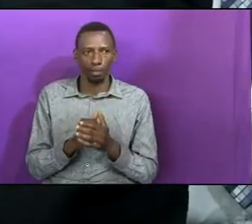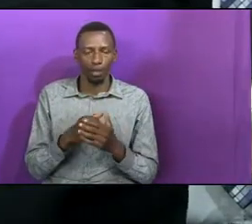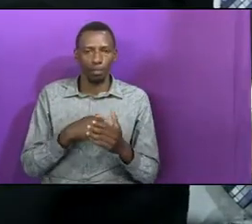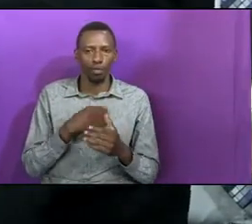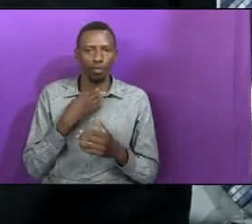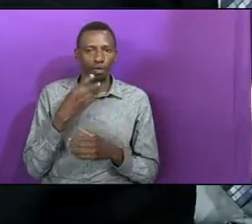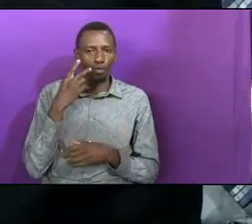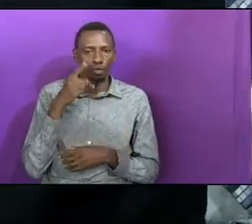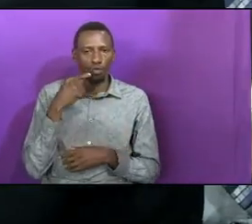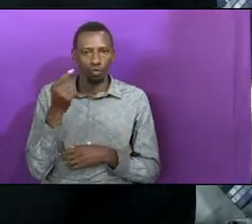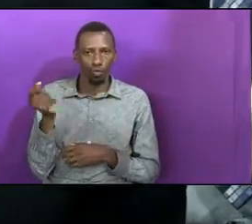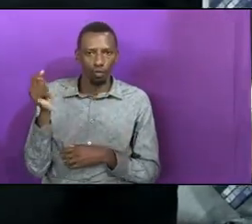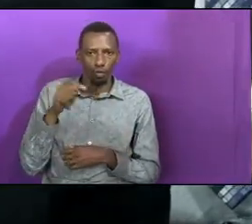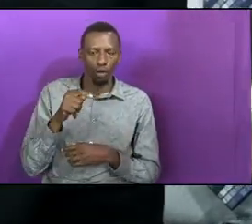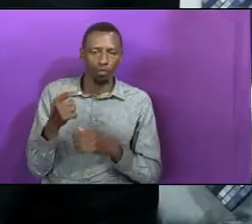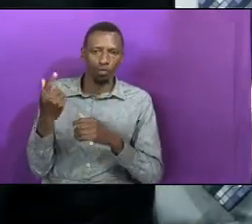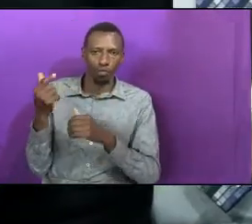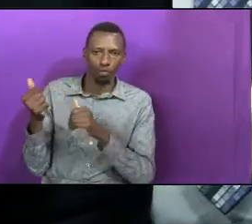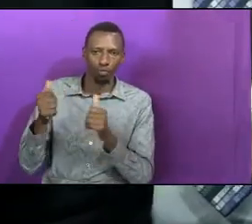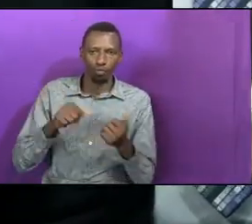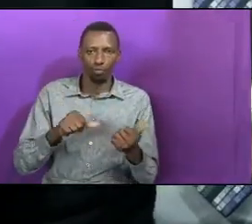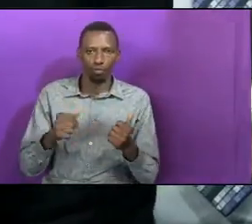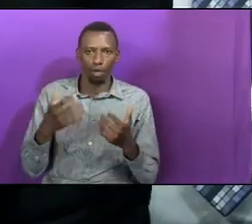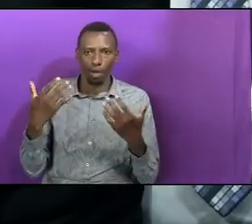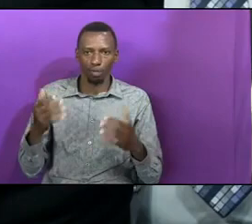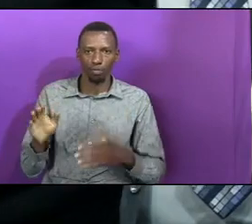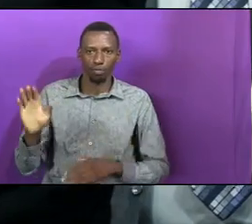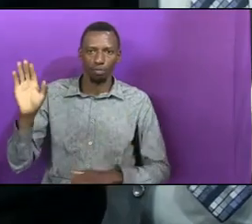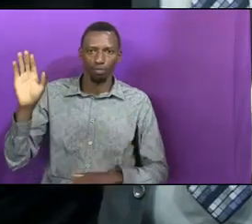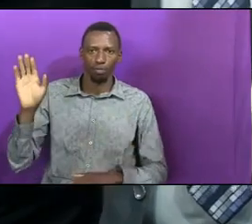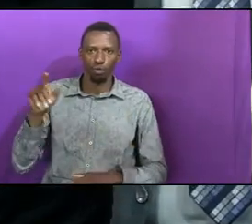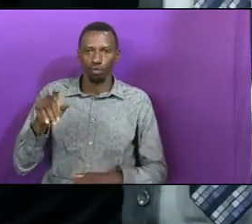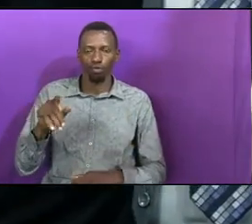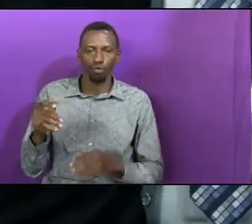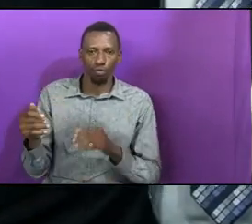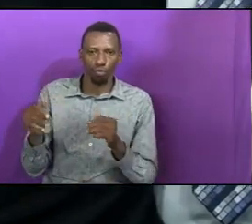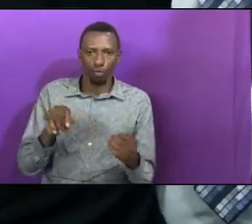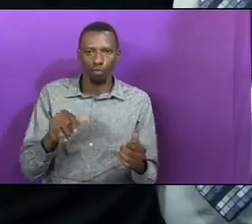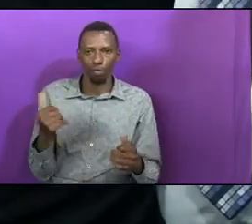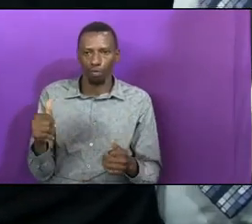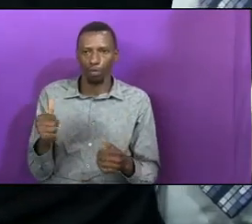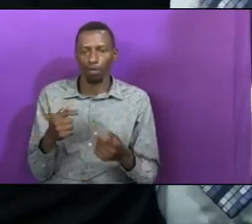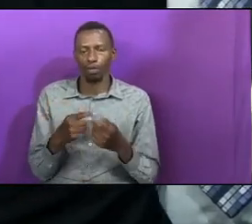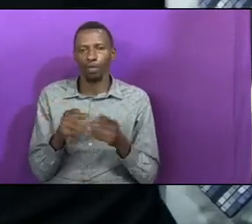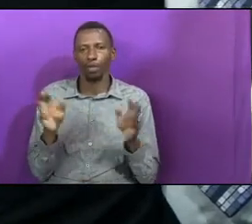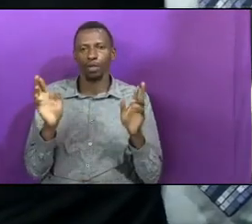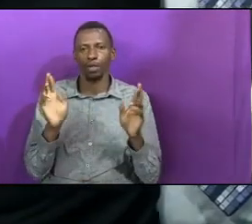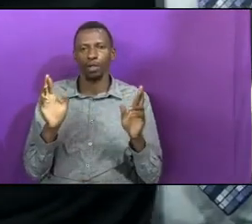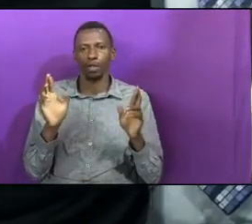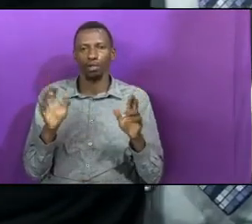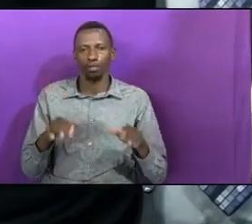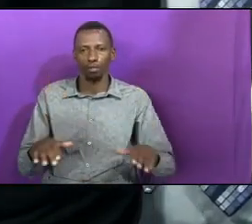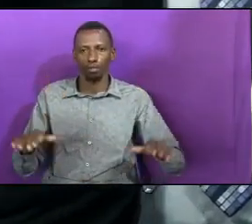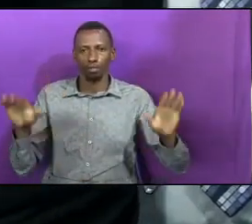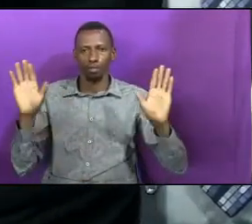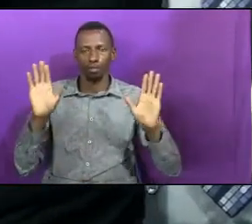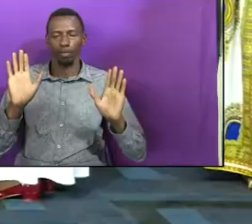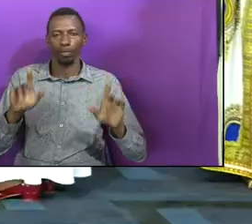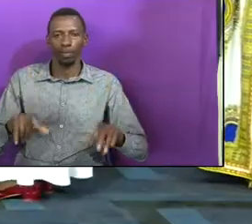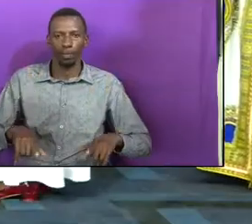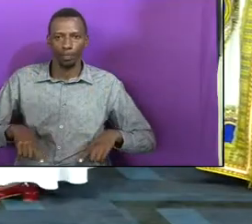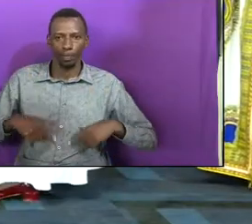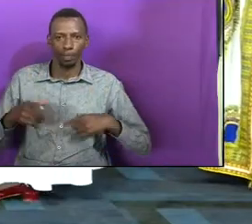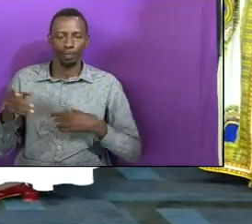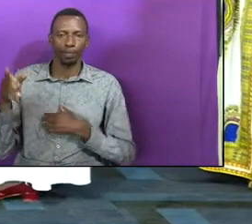for baptism. By a show of hand, we have not been baptized, but we are willing to give our lives to God. Just carry up your hands wherever